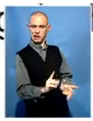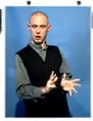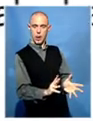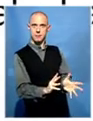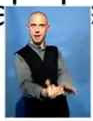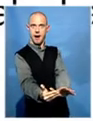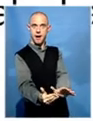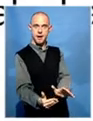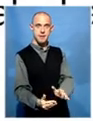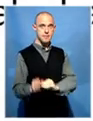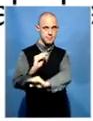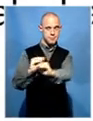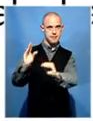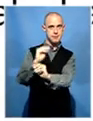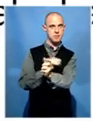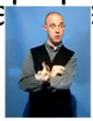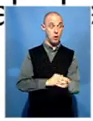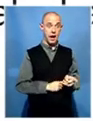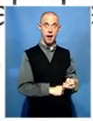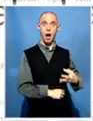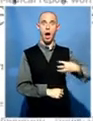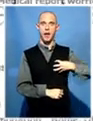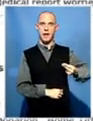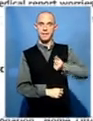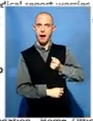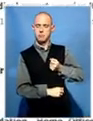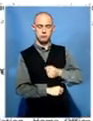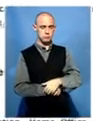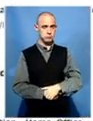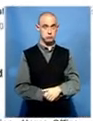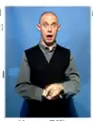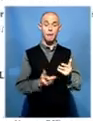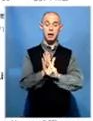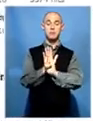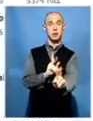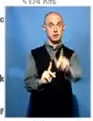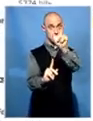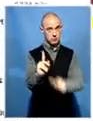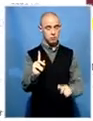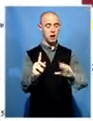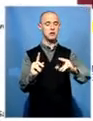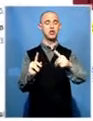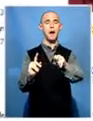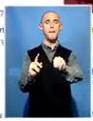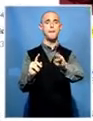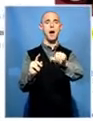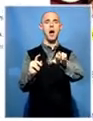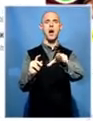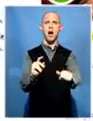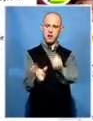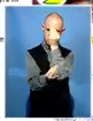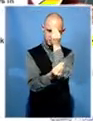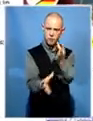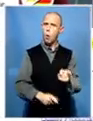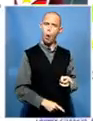intelligence that President Mugabe had suffered a heart attack. The presidential spokesperson George Charamba says the president is alive